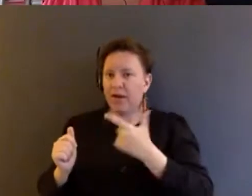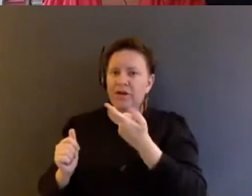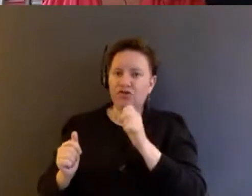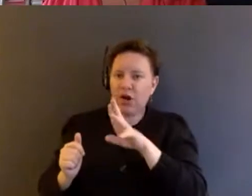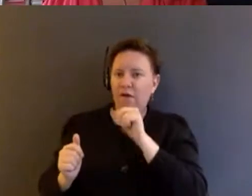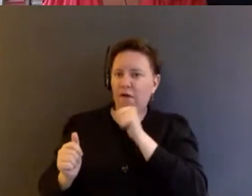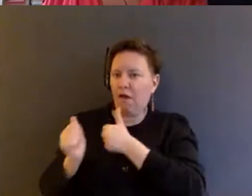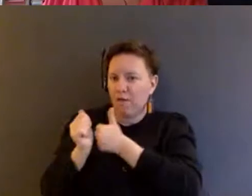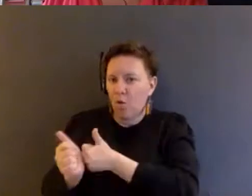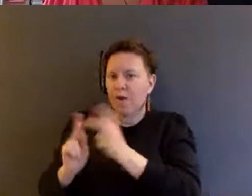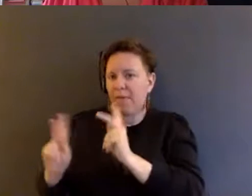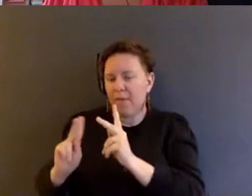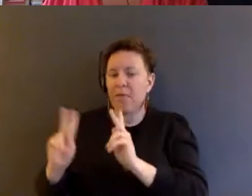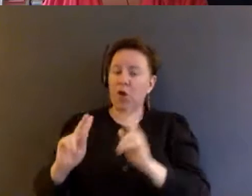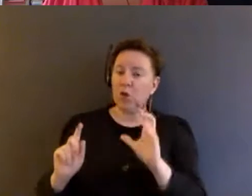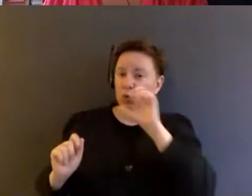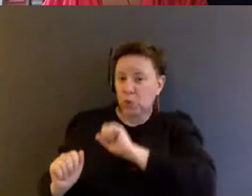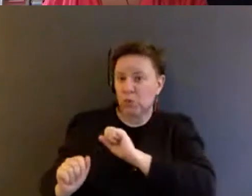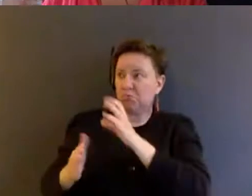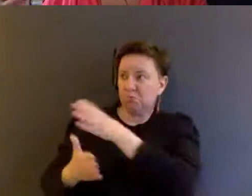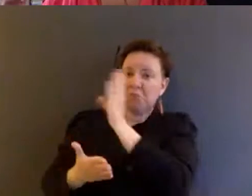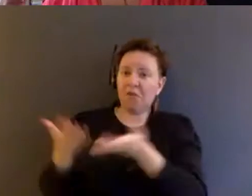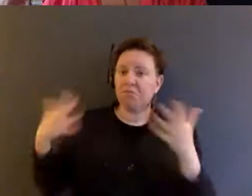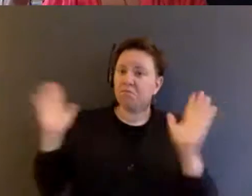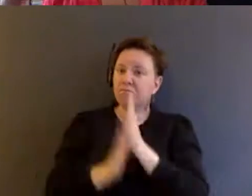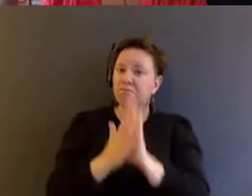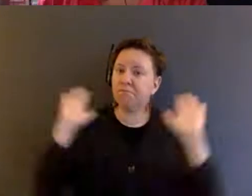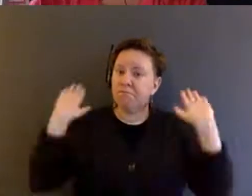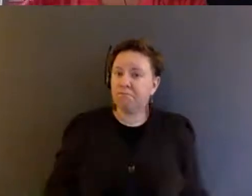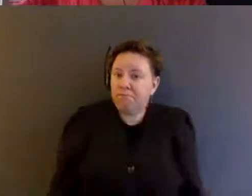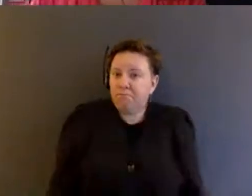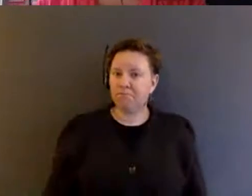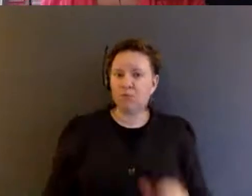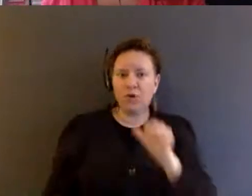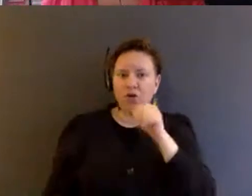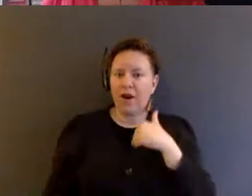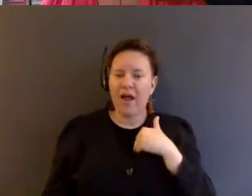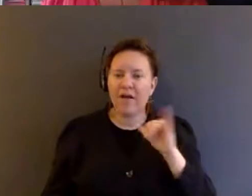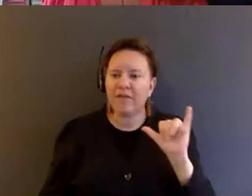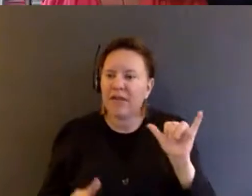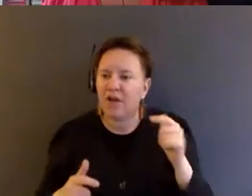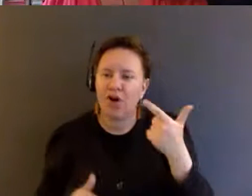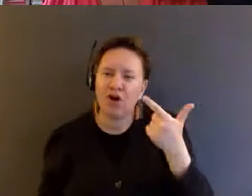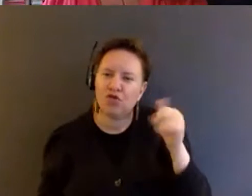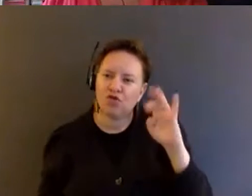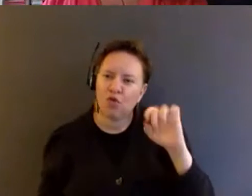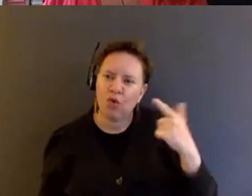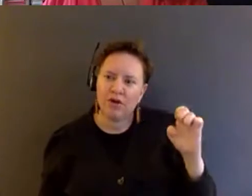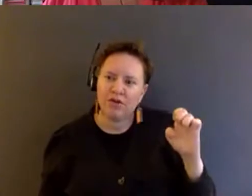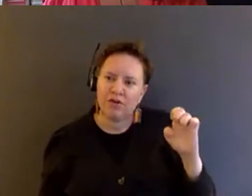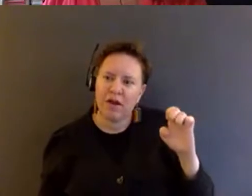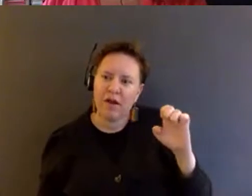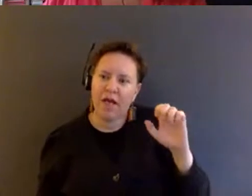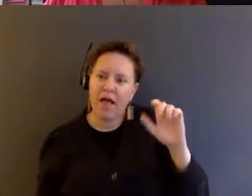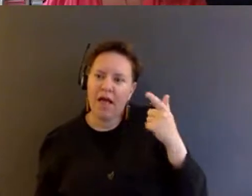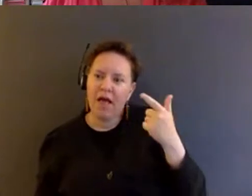assume that it did end because we don't have this kind of like George Jackson figure, but we have a lot of really strong